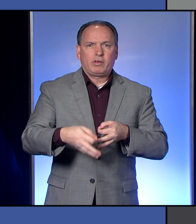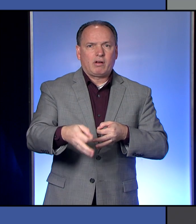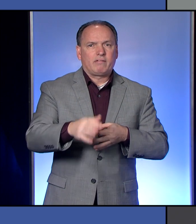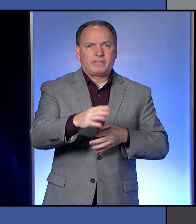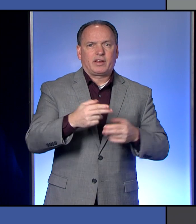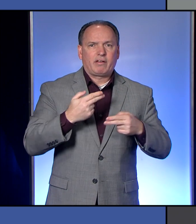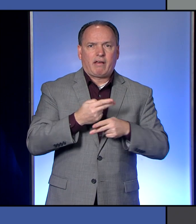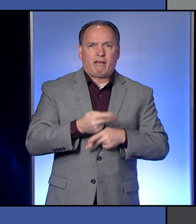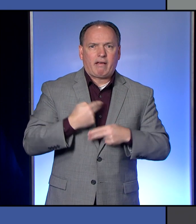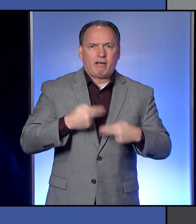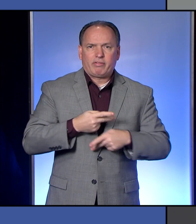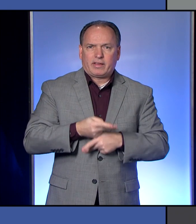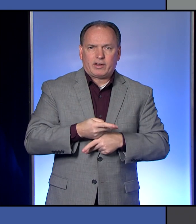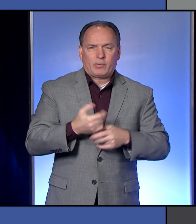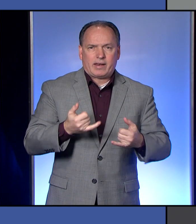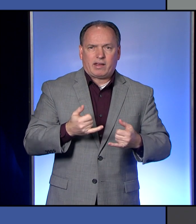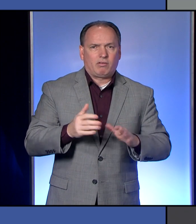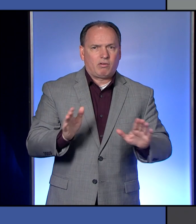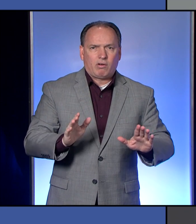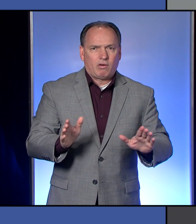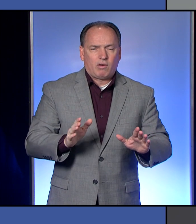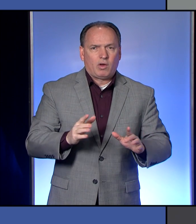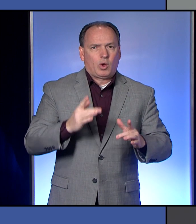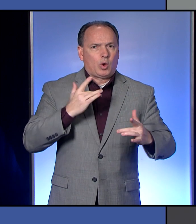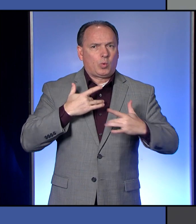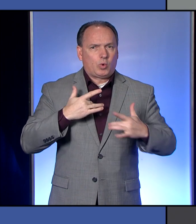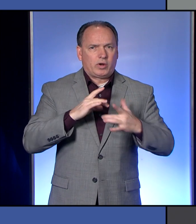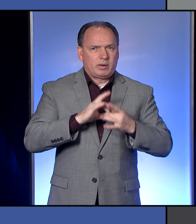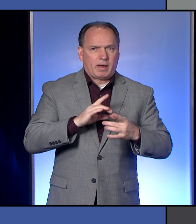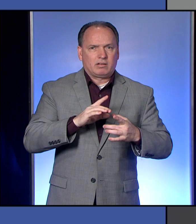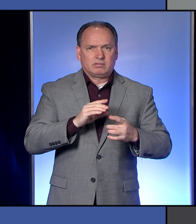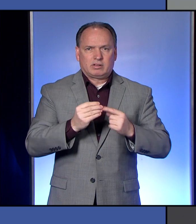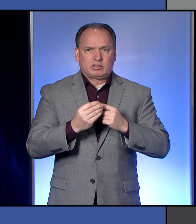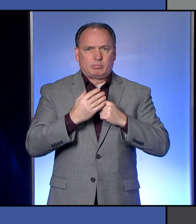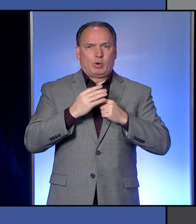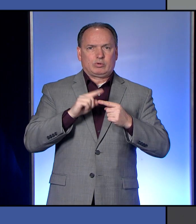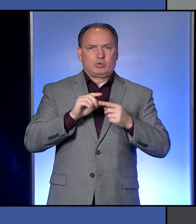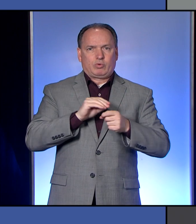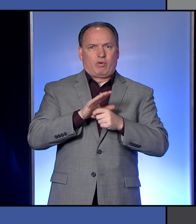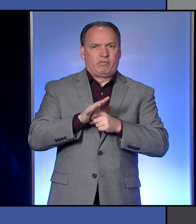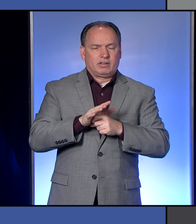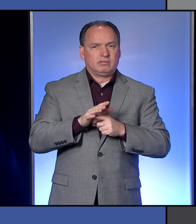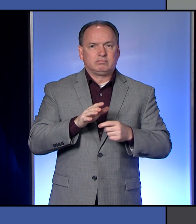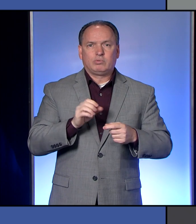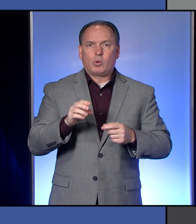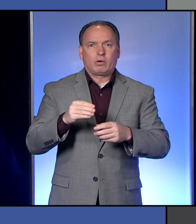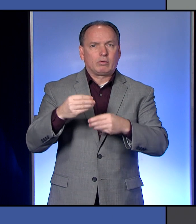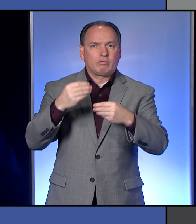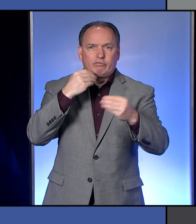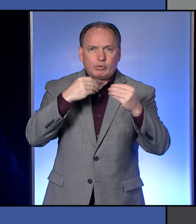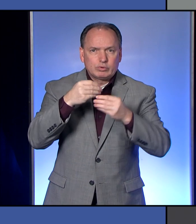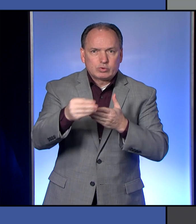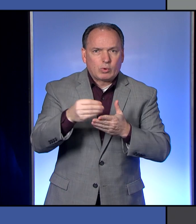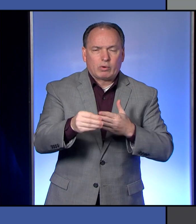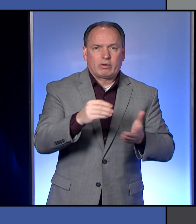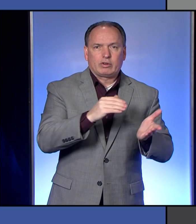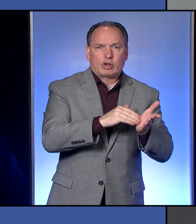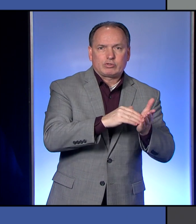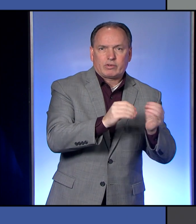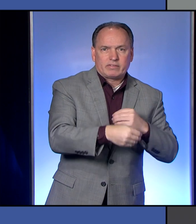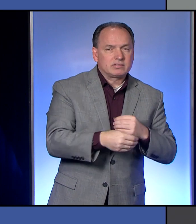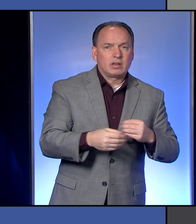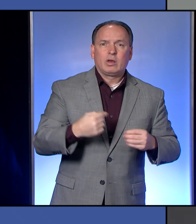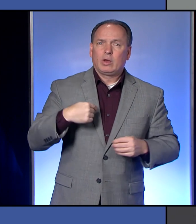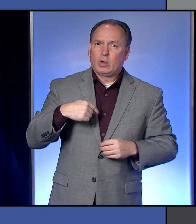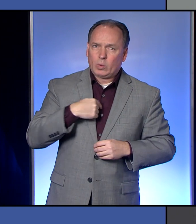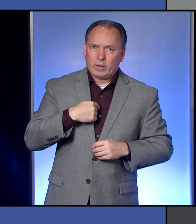about being exposed to COVID, whether it's at the grocery store or at their physician office. We really take a lot